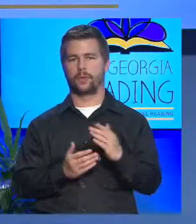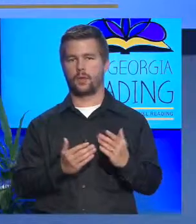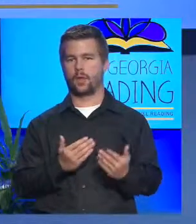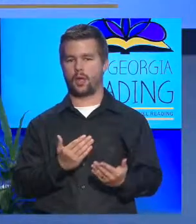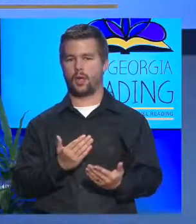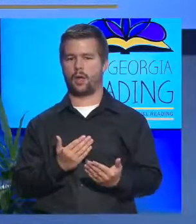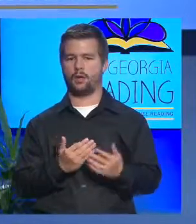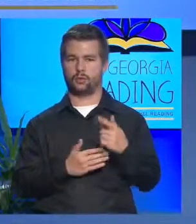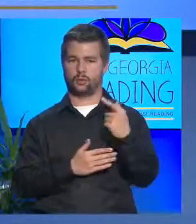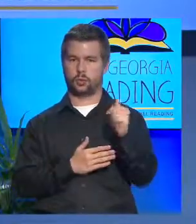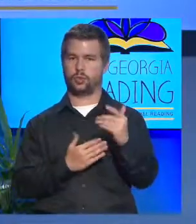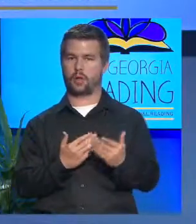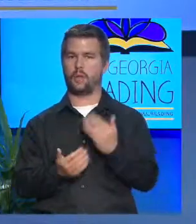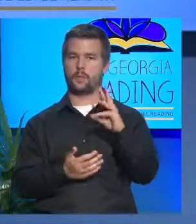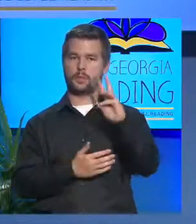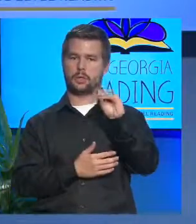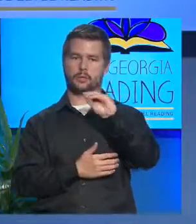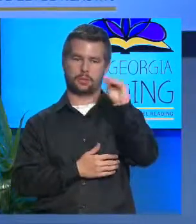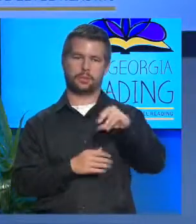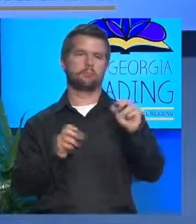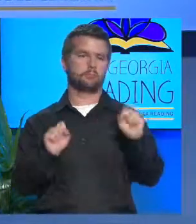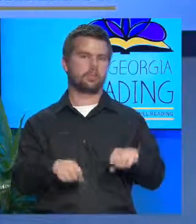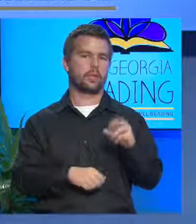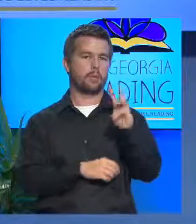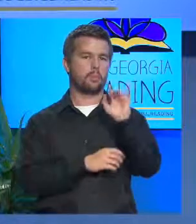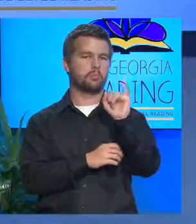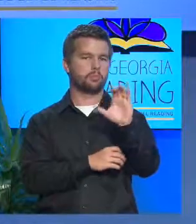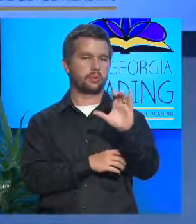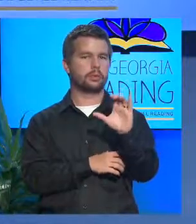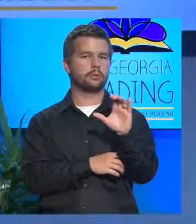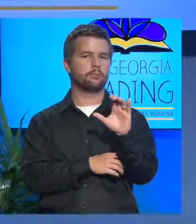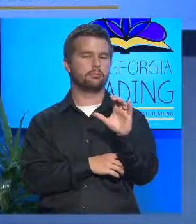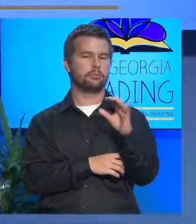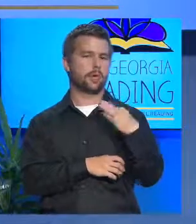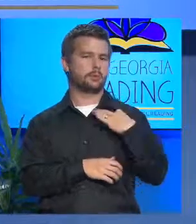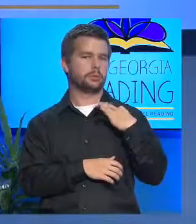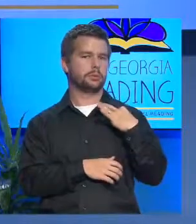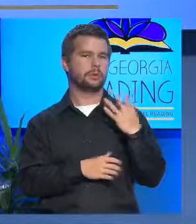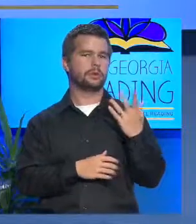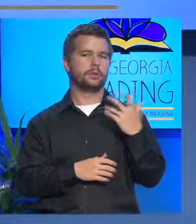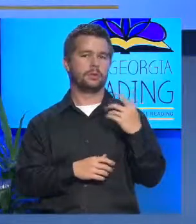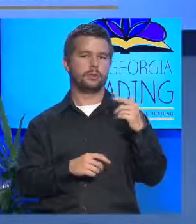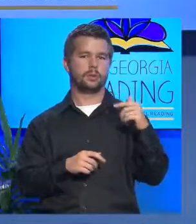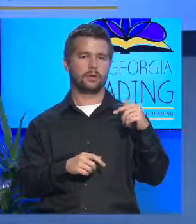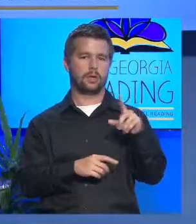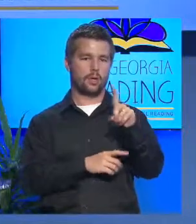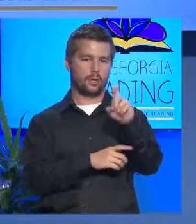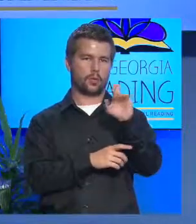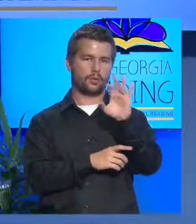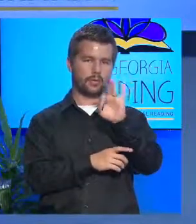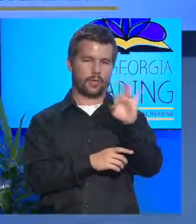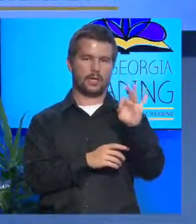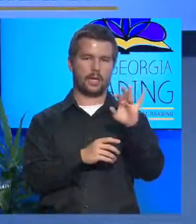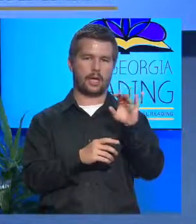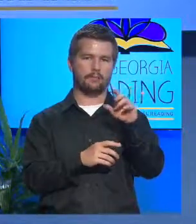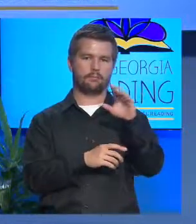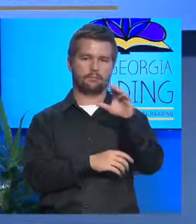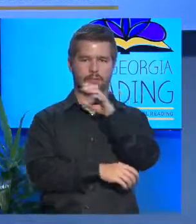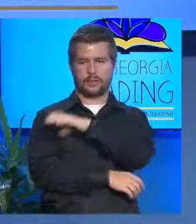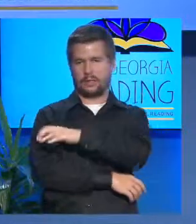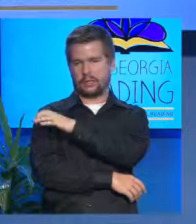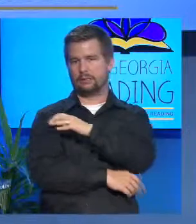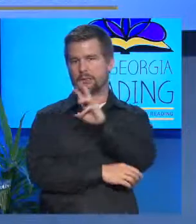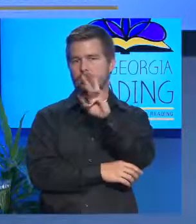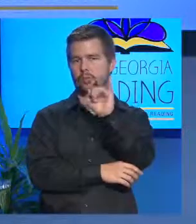children in Georgia are eligible for WIC. And we have a WIC clinic in 199 places in every